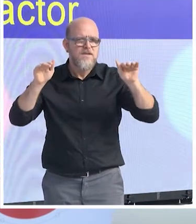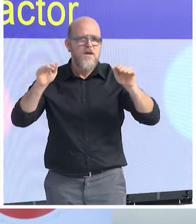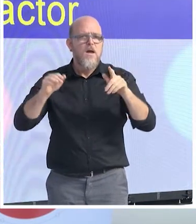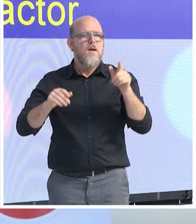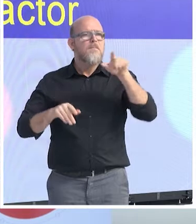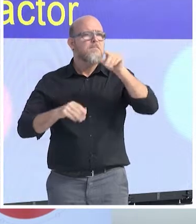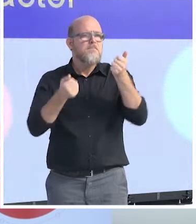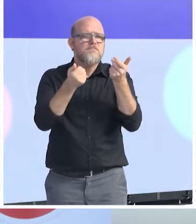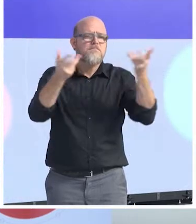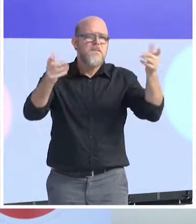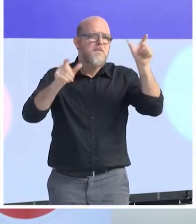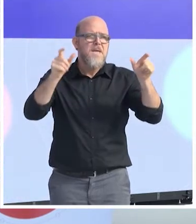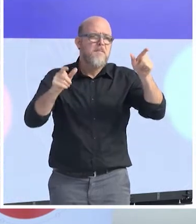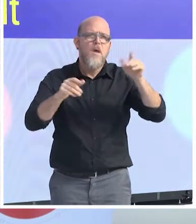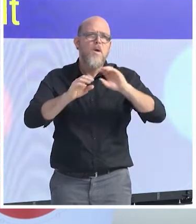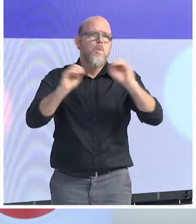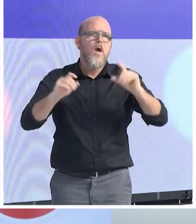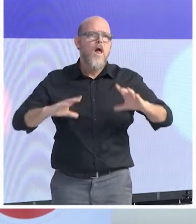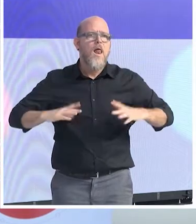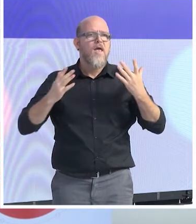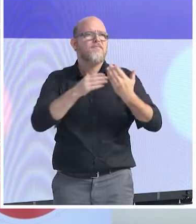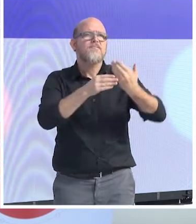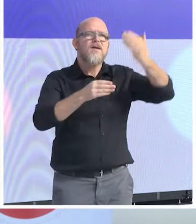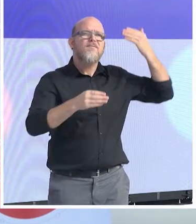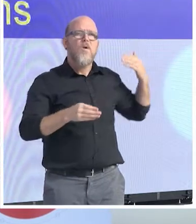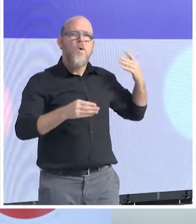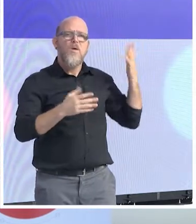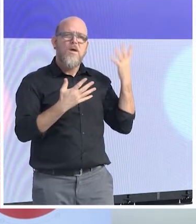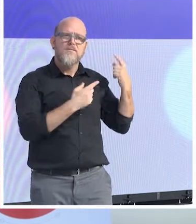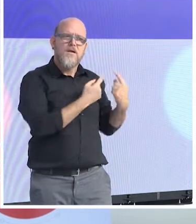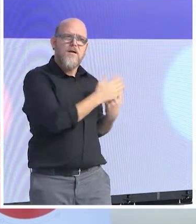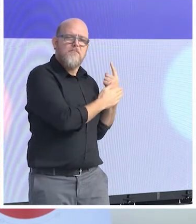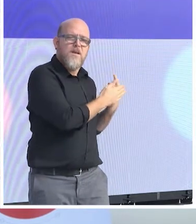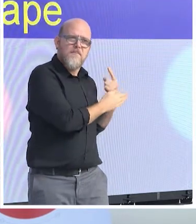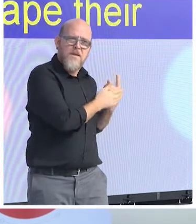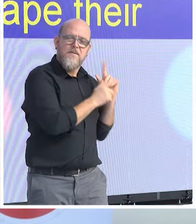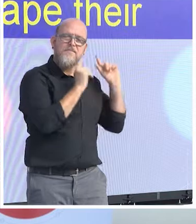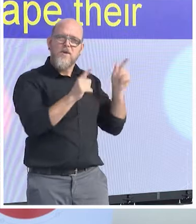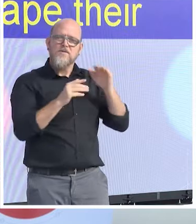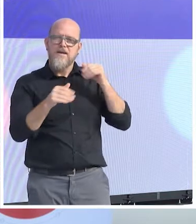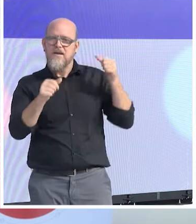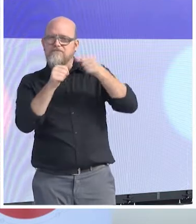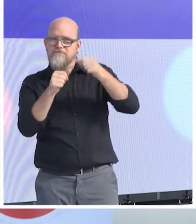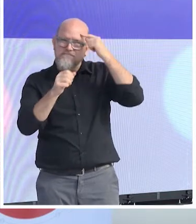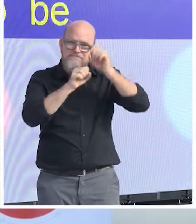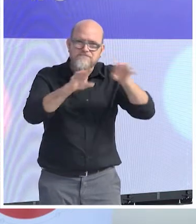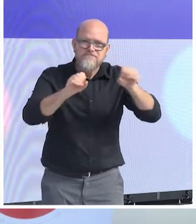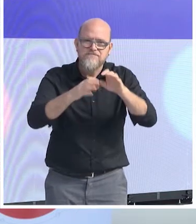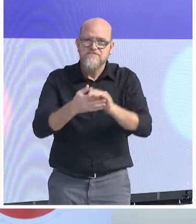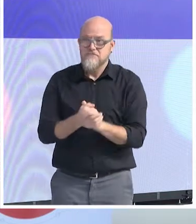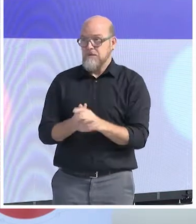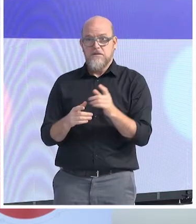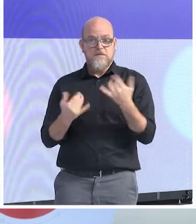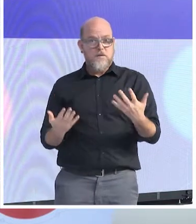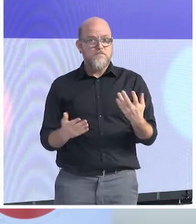convince the Syrians that the war that should shape their imagination is going to be the World War II. For them,